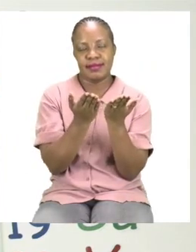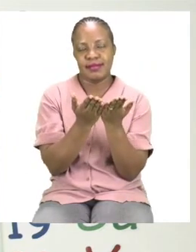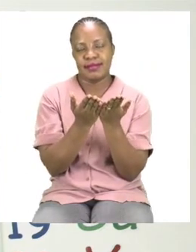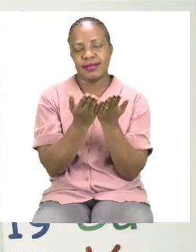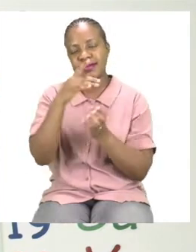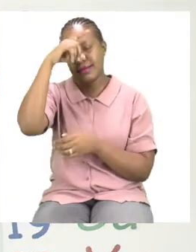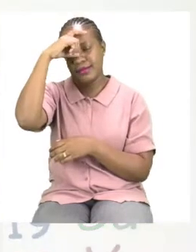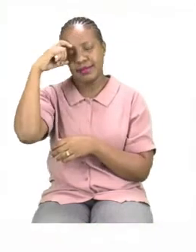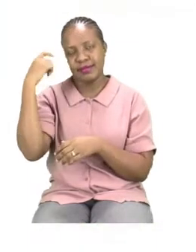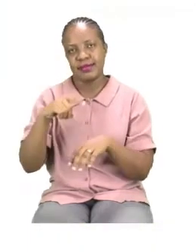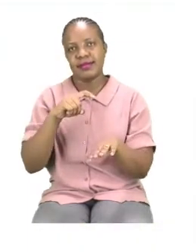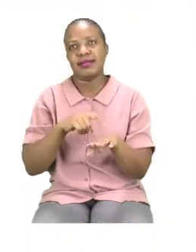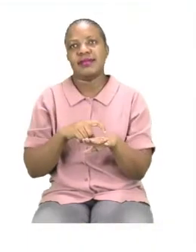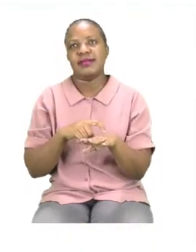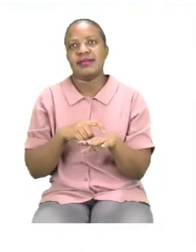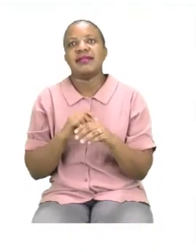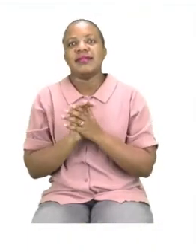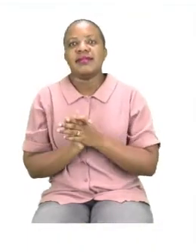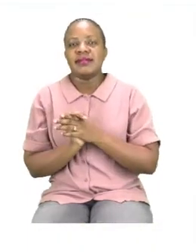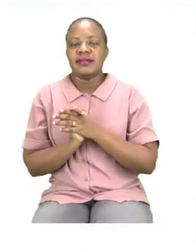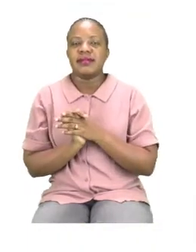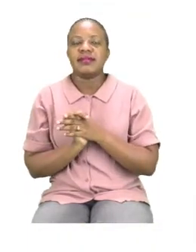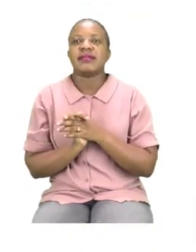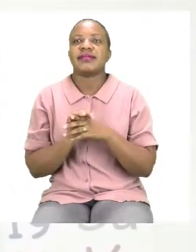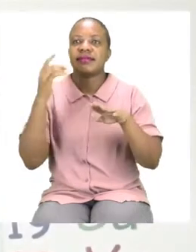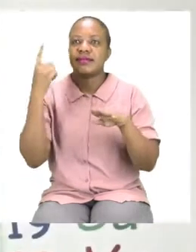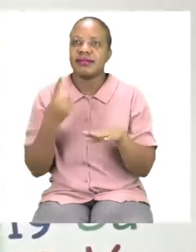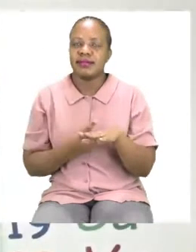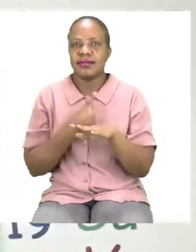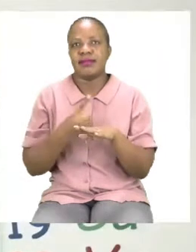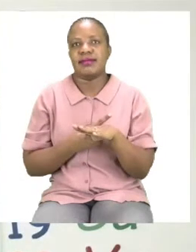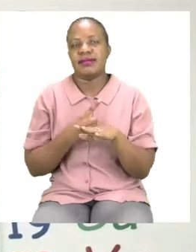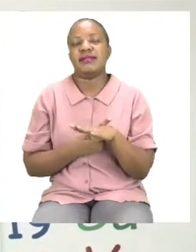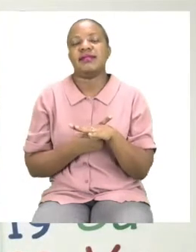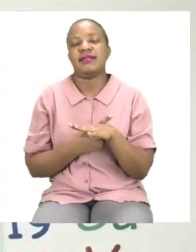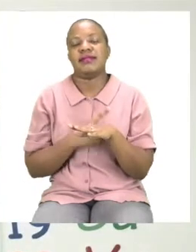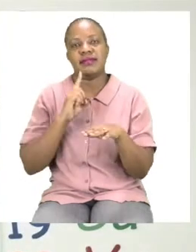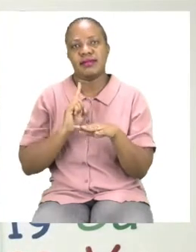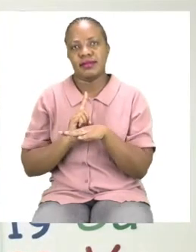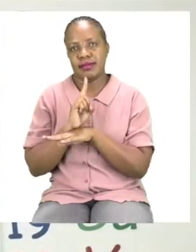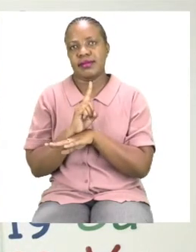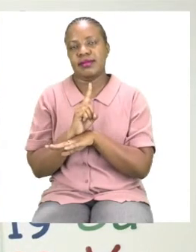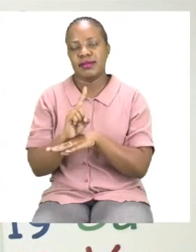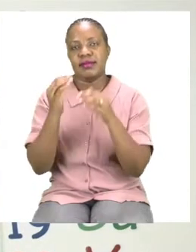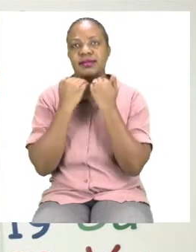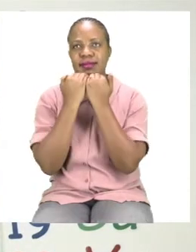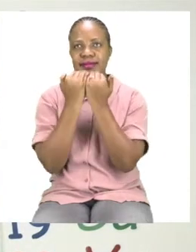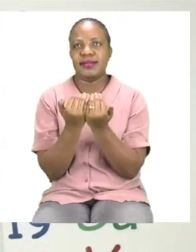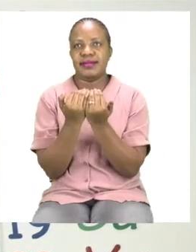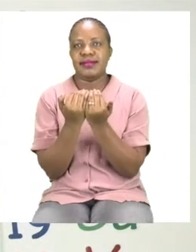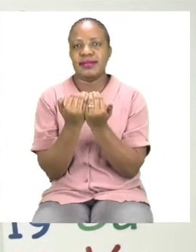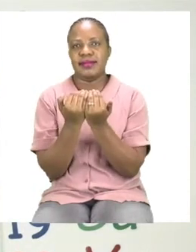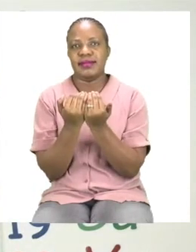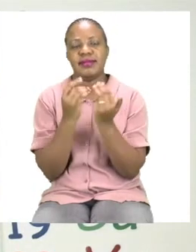Summer. And before we get into any lessons grade 3s, it's very important for us to